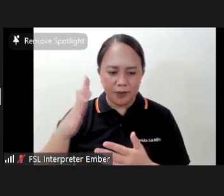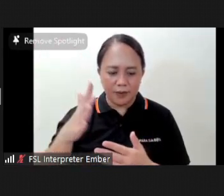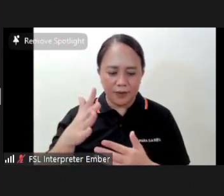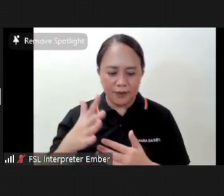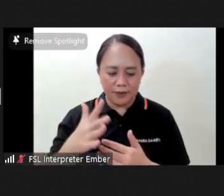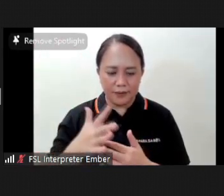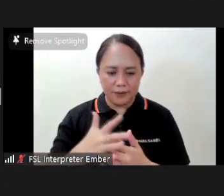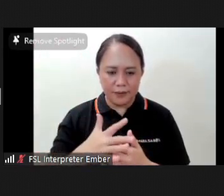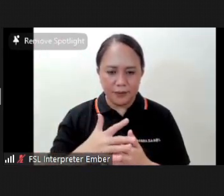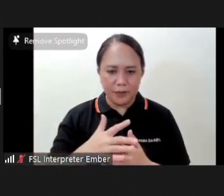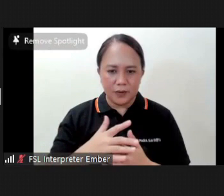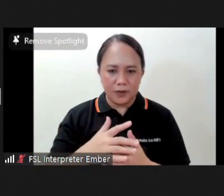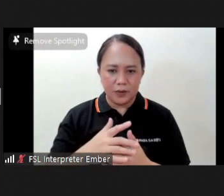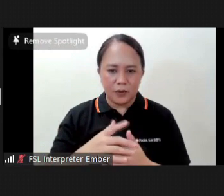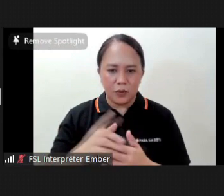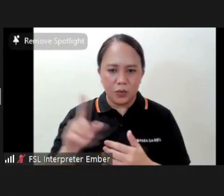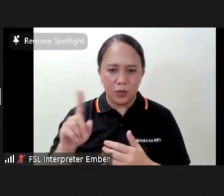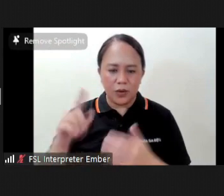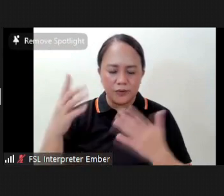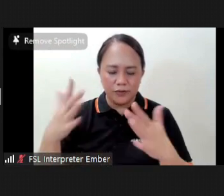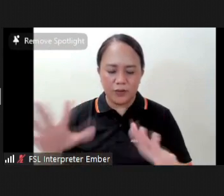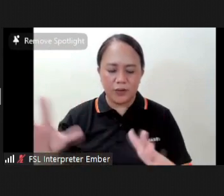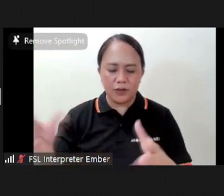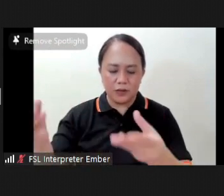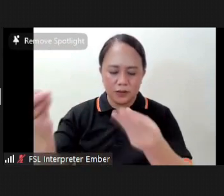or what it has given you today